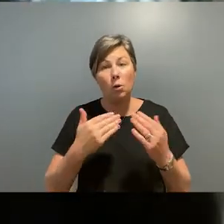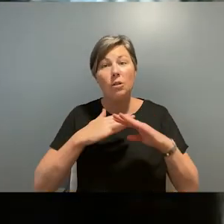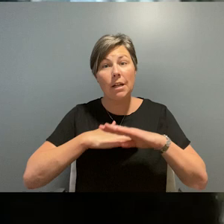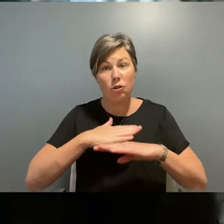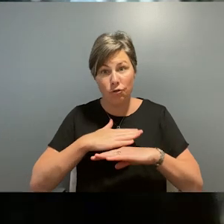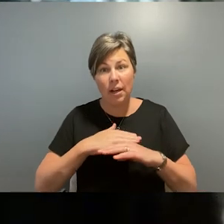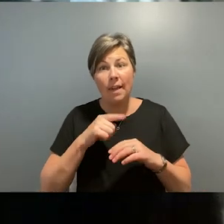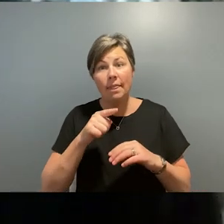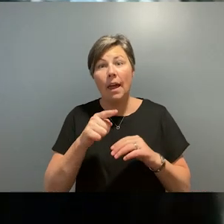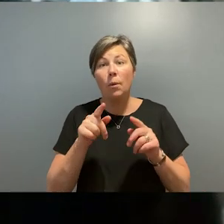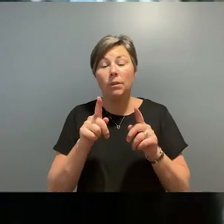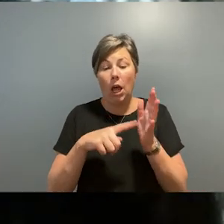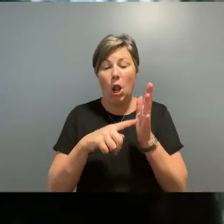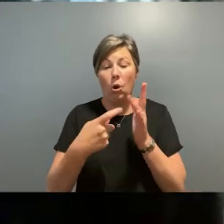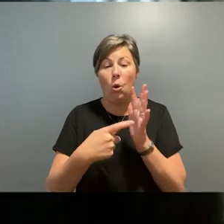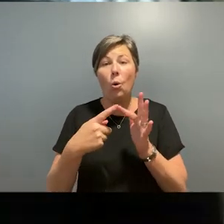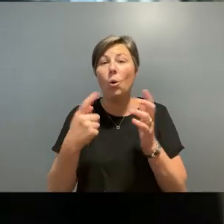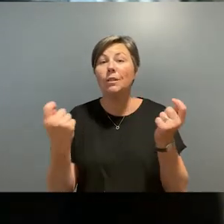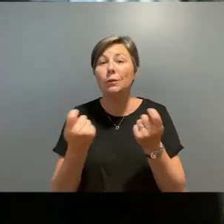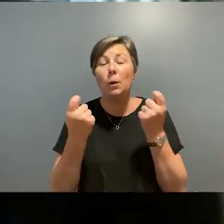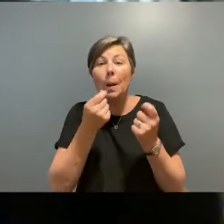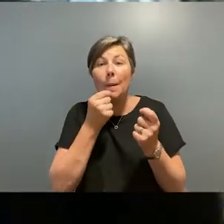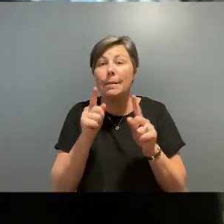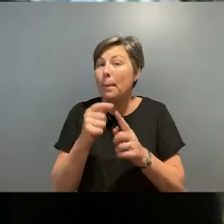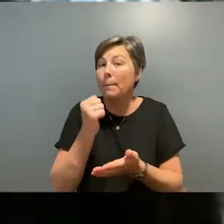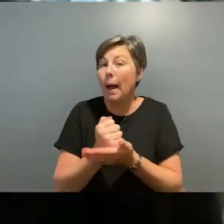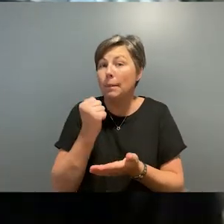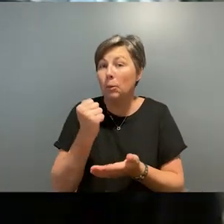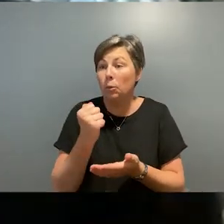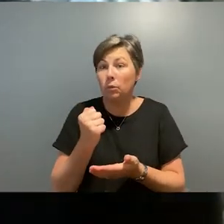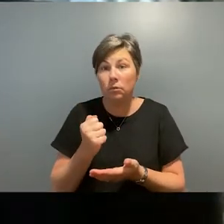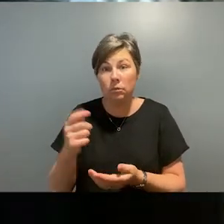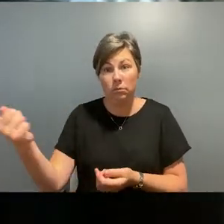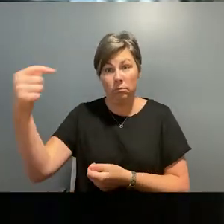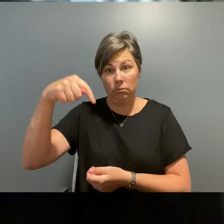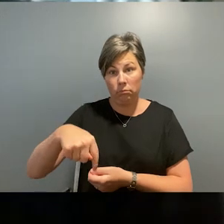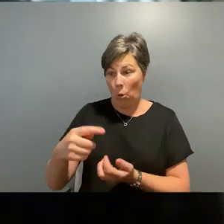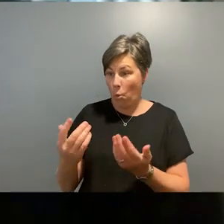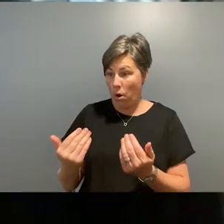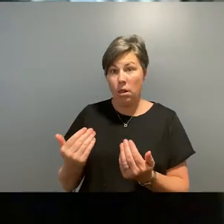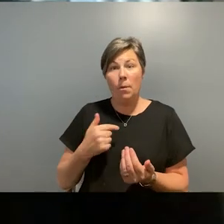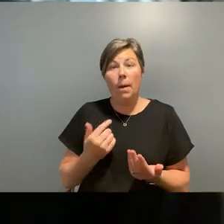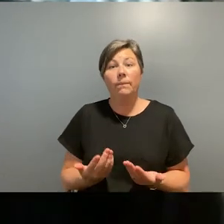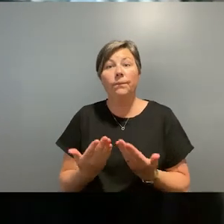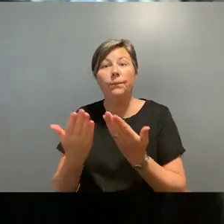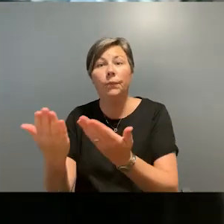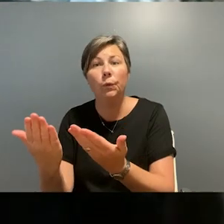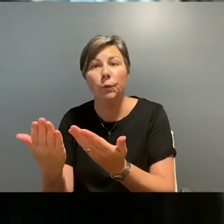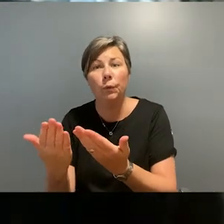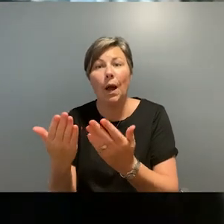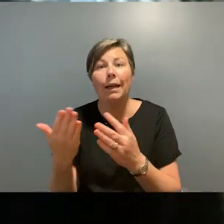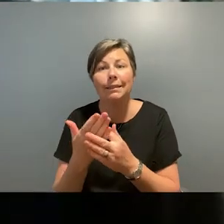ceremony, very similar to a passport. It gave you access. We would offer you vegetation to give you access to our resources.